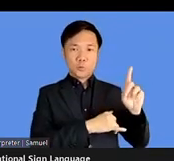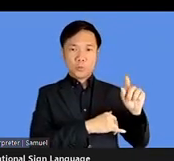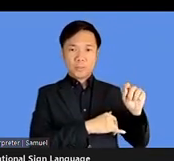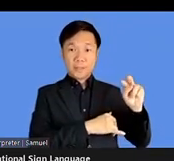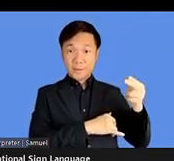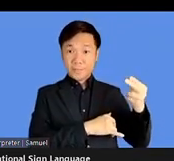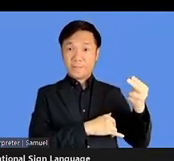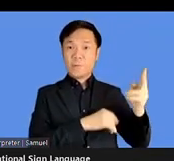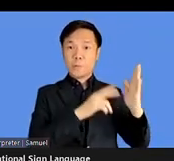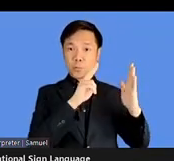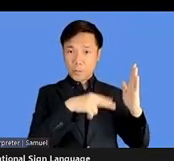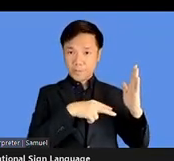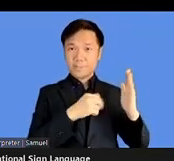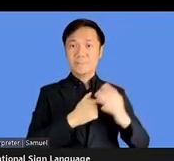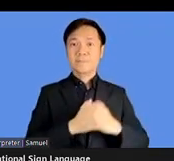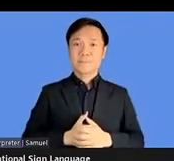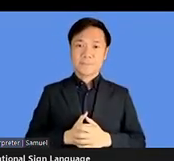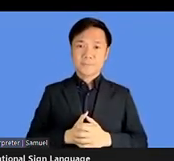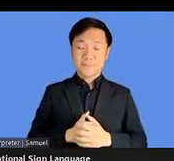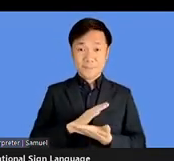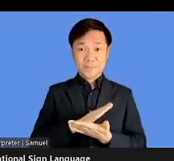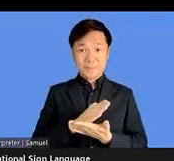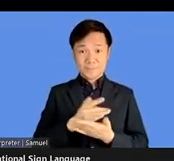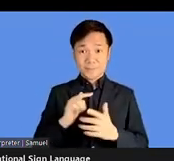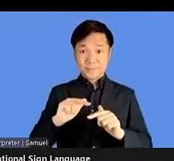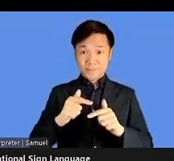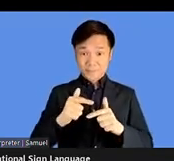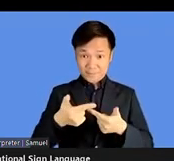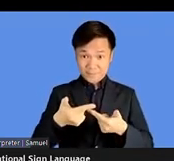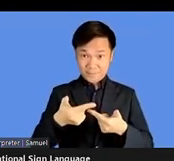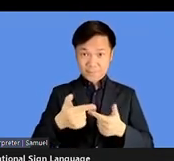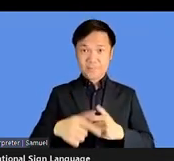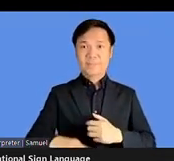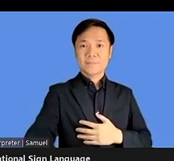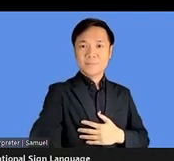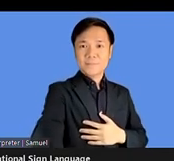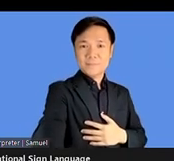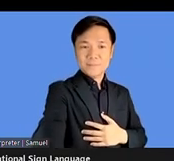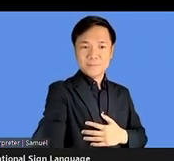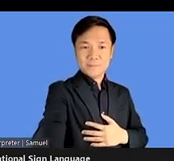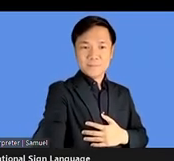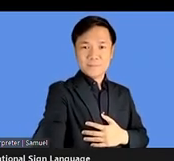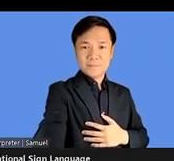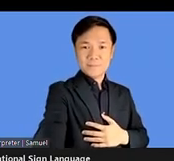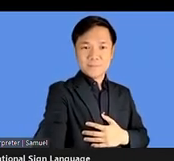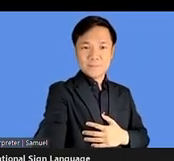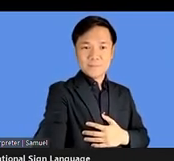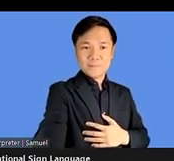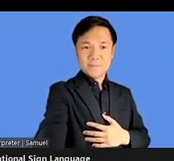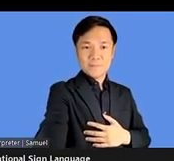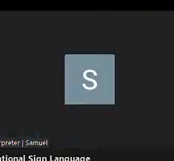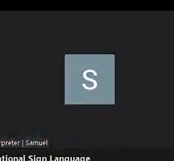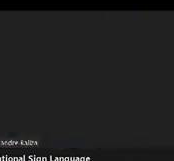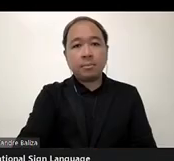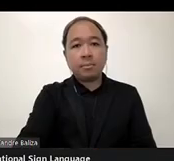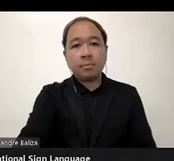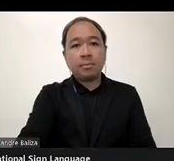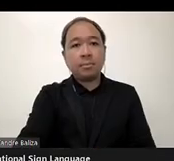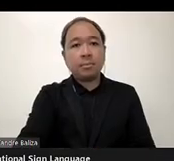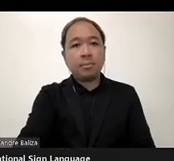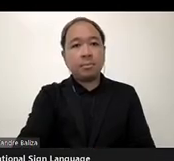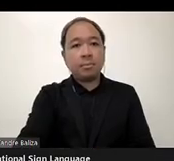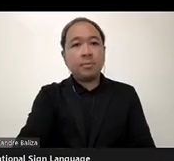us. Judith? Yes. Thank you. This is, uh, reading Muhammad Akram's because he prefers to type in the chat.